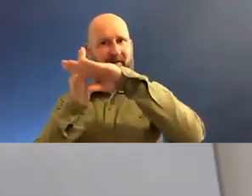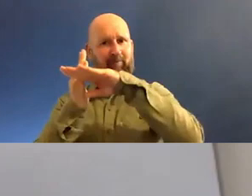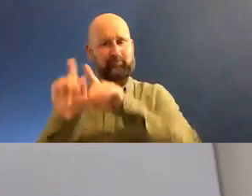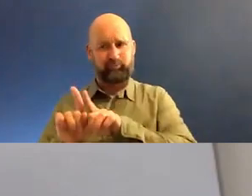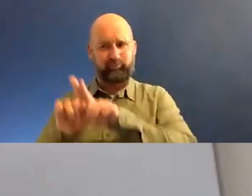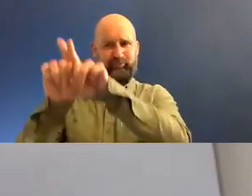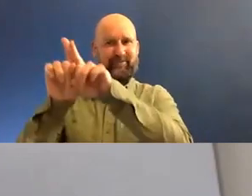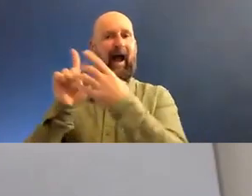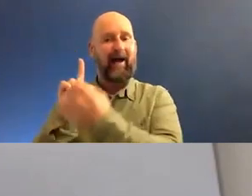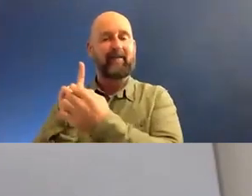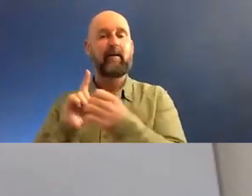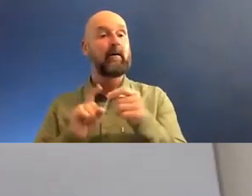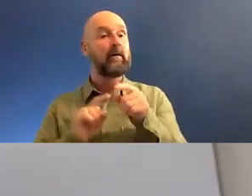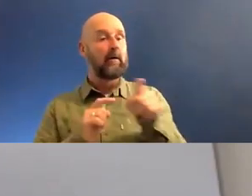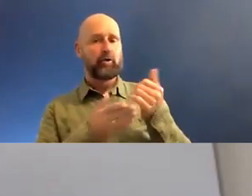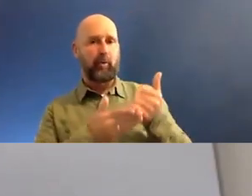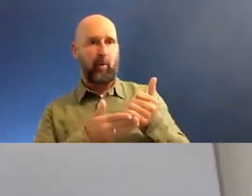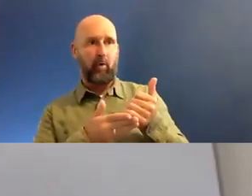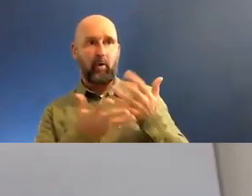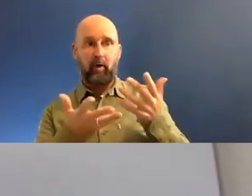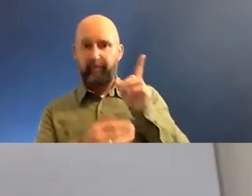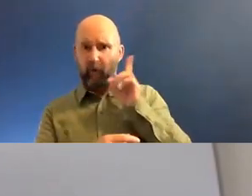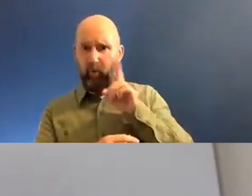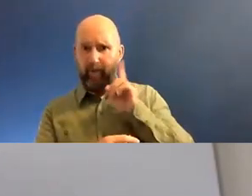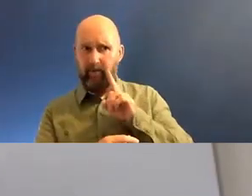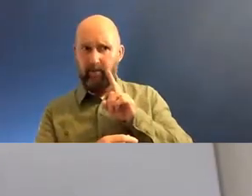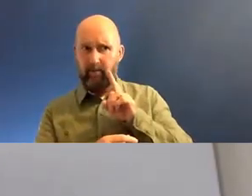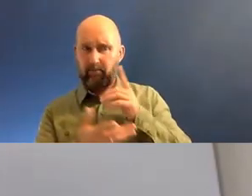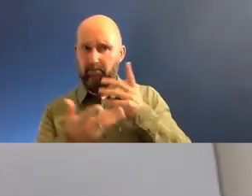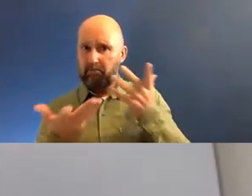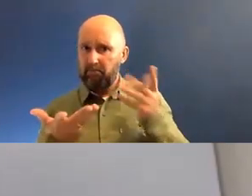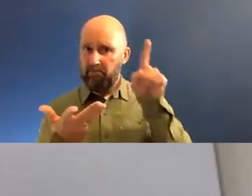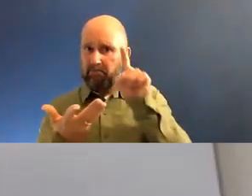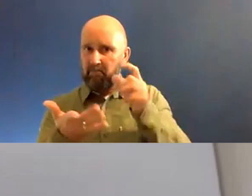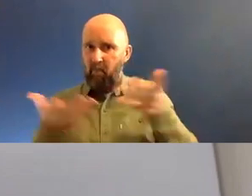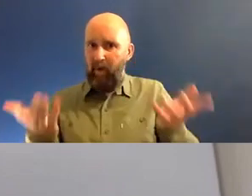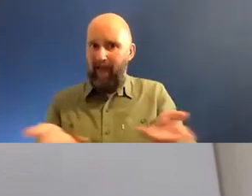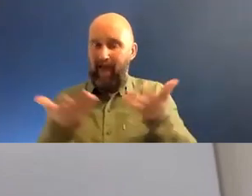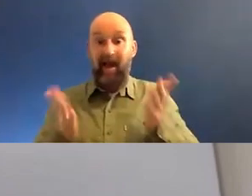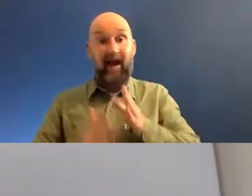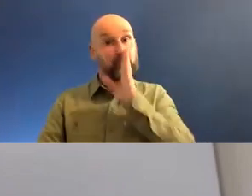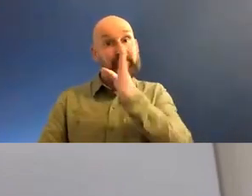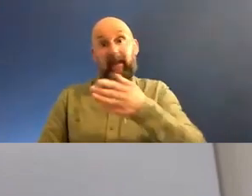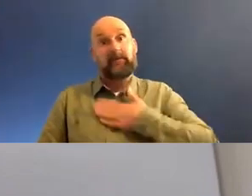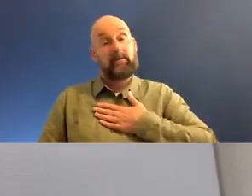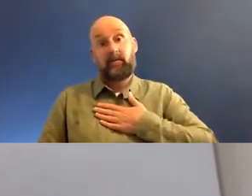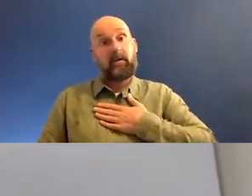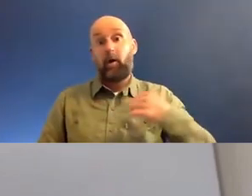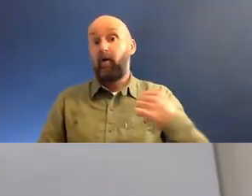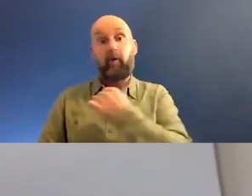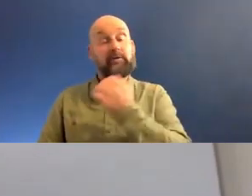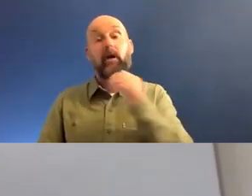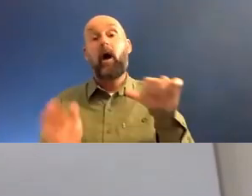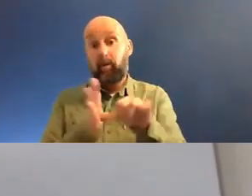don't see as much support for, women is the truth. And I have to, I have to say it because it's, it's unfortunately a real